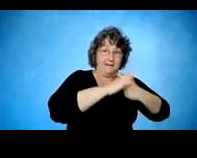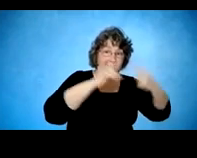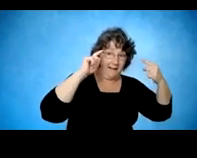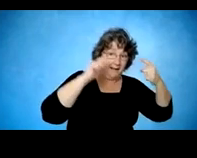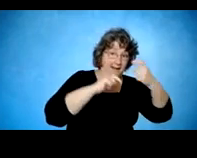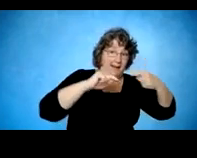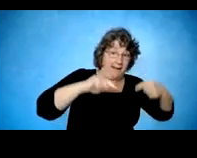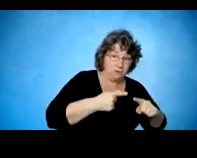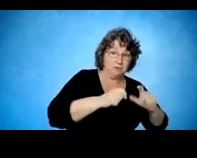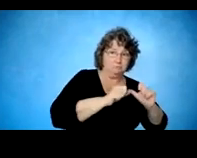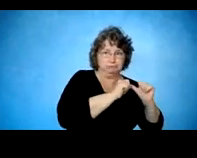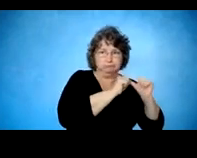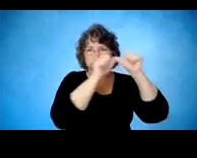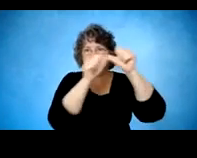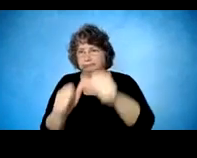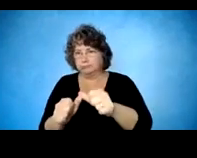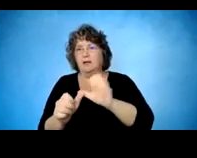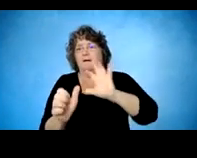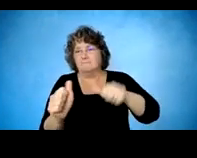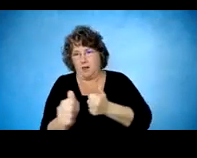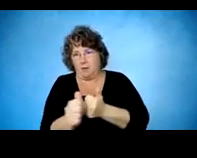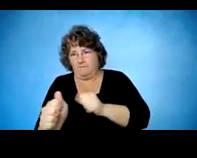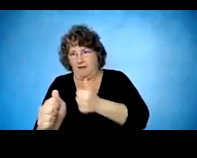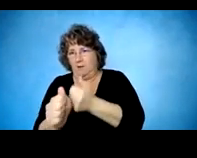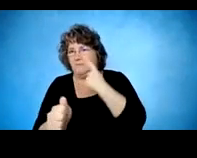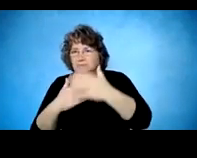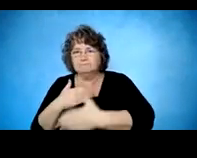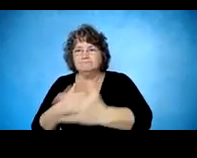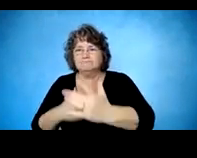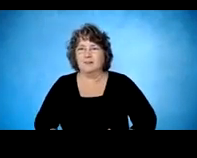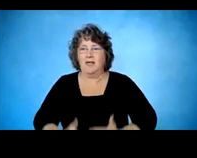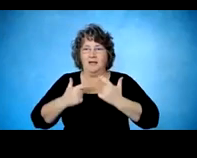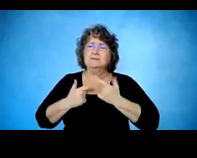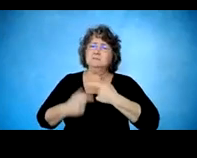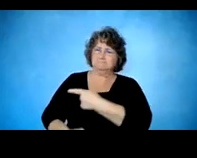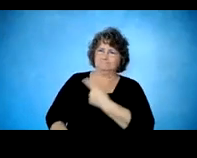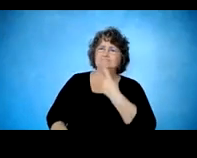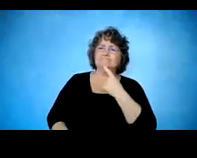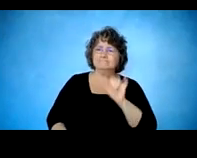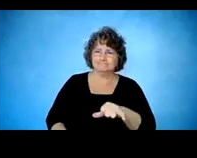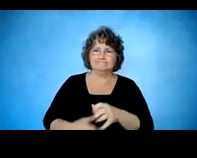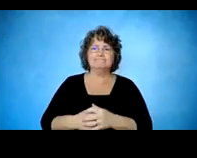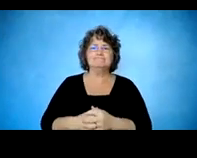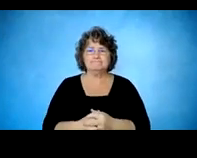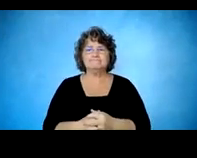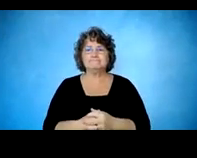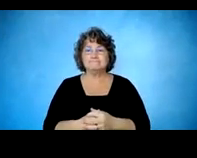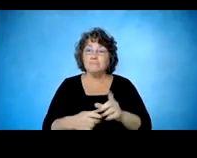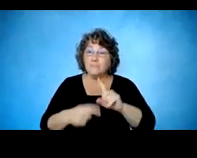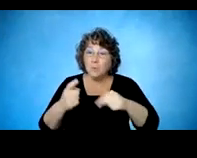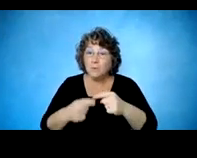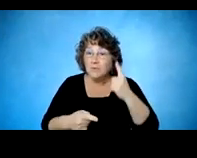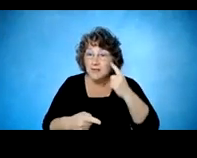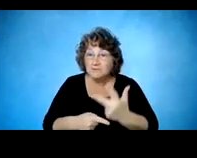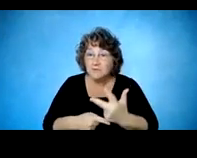Kirschbaum mentioned that continuum of care. So, you know, when you think of the three facilities, you have University